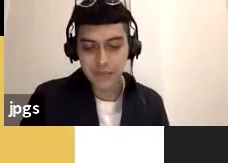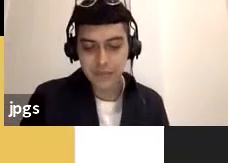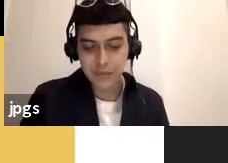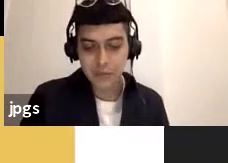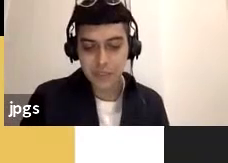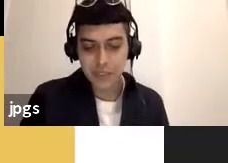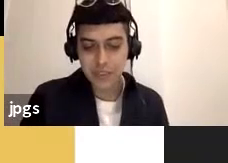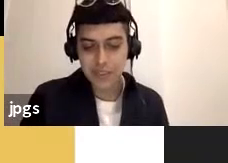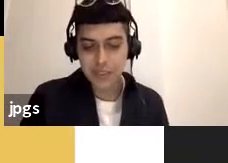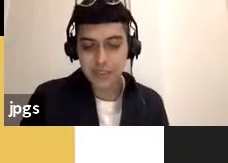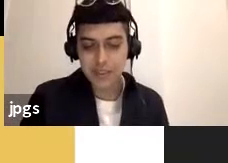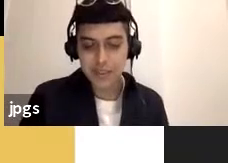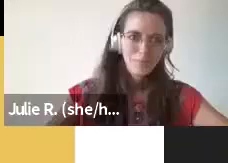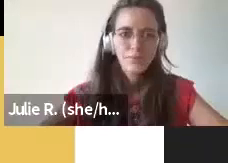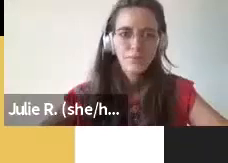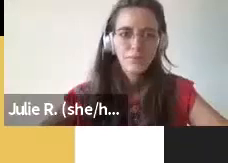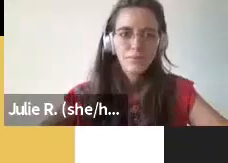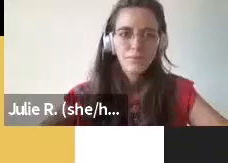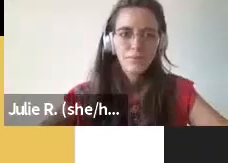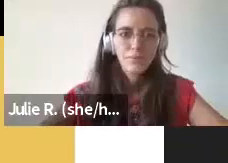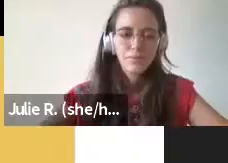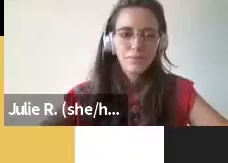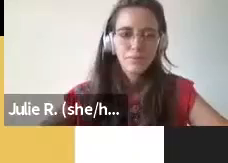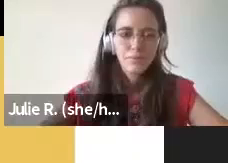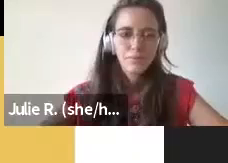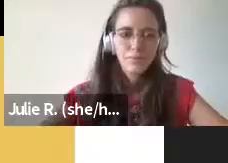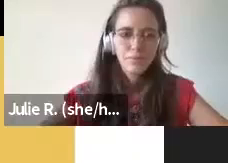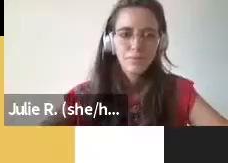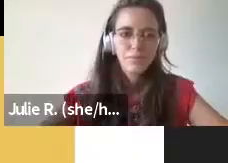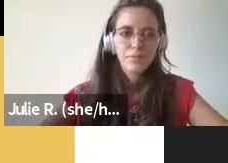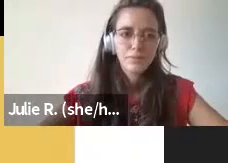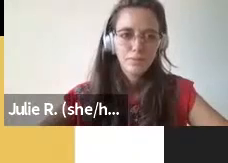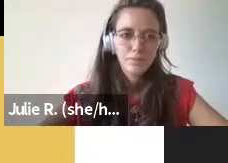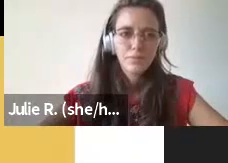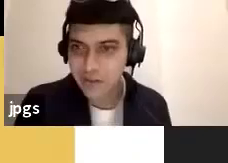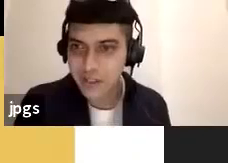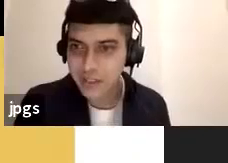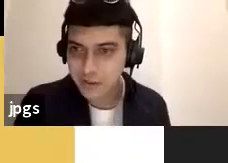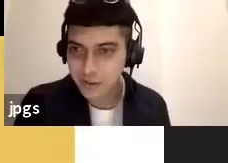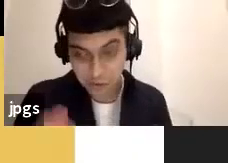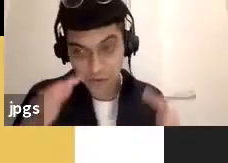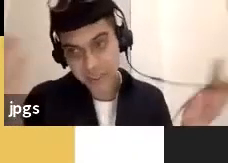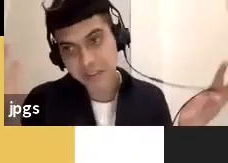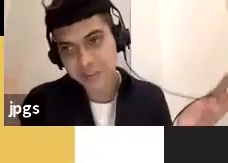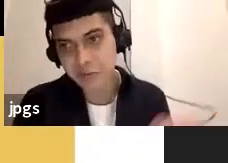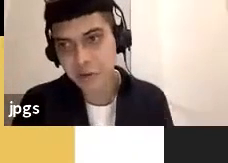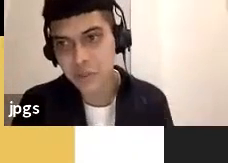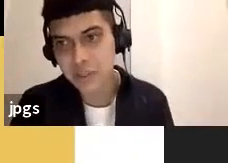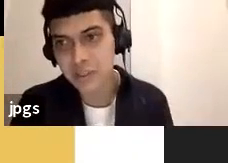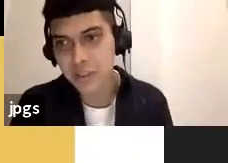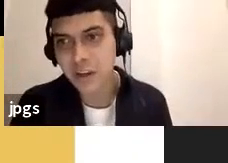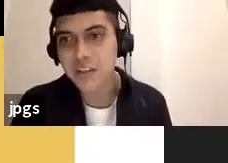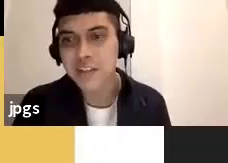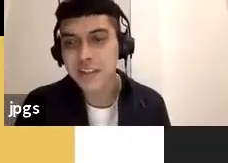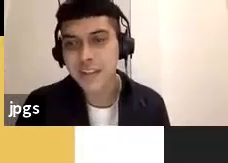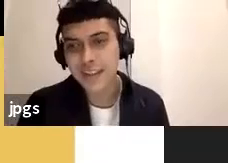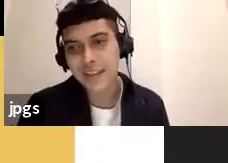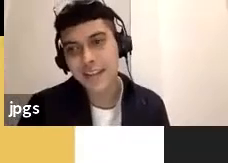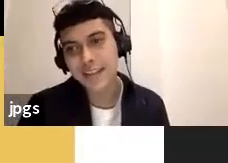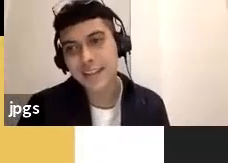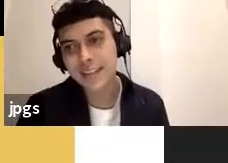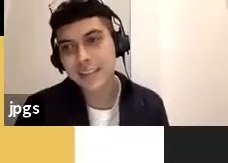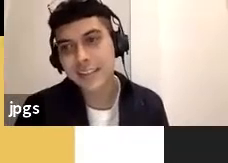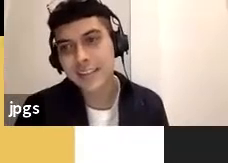uh if we look at local responses yet with the planetary or intertropical conscious